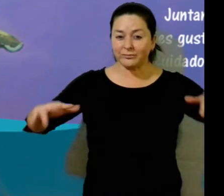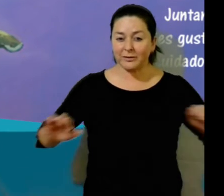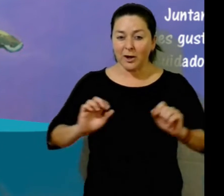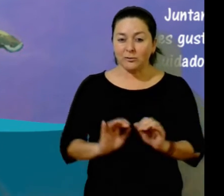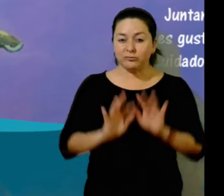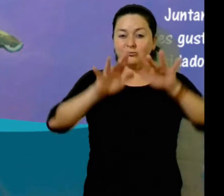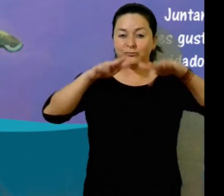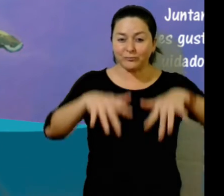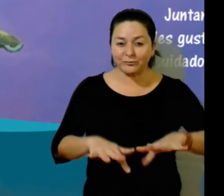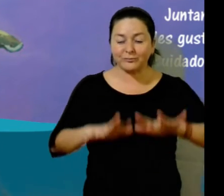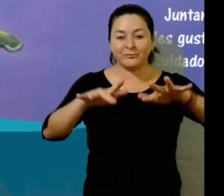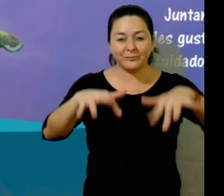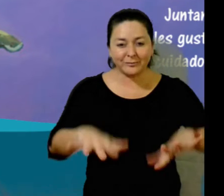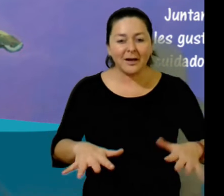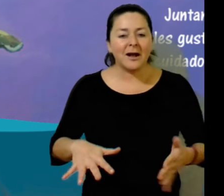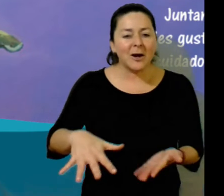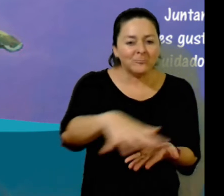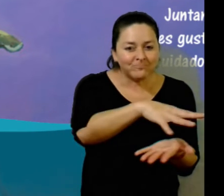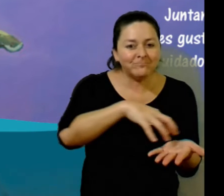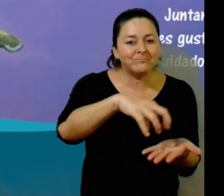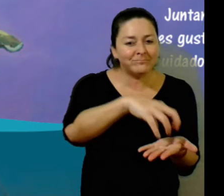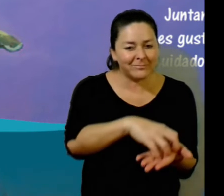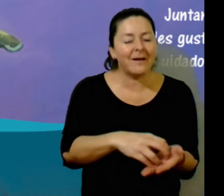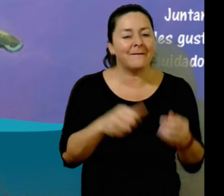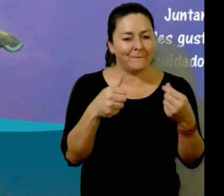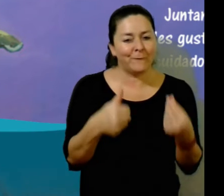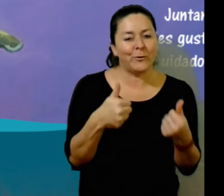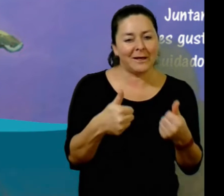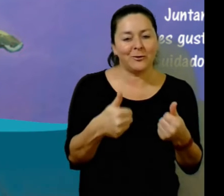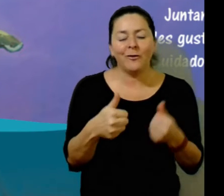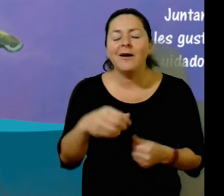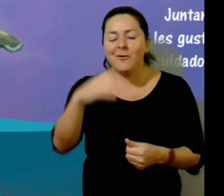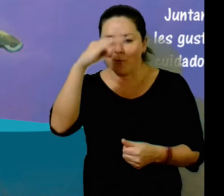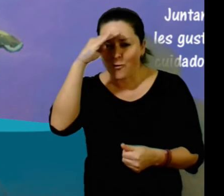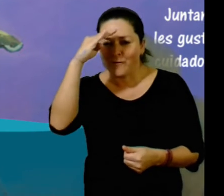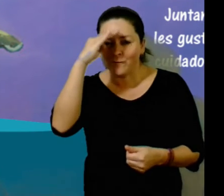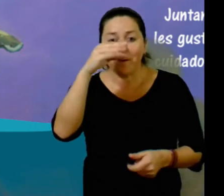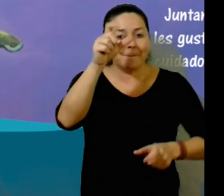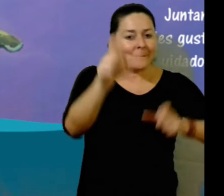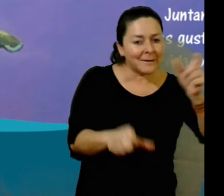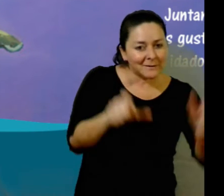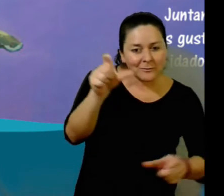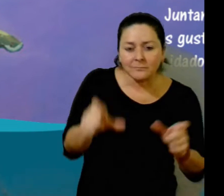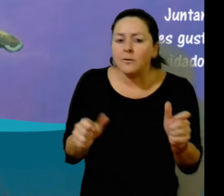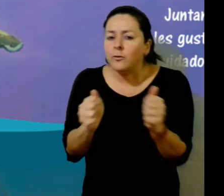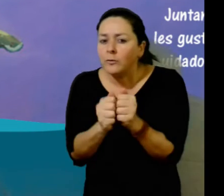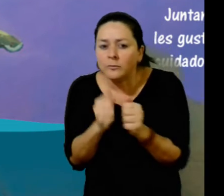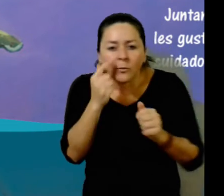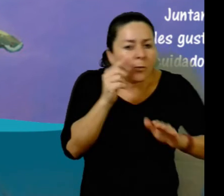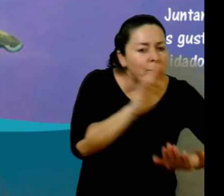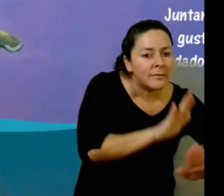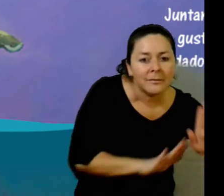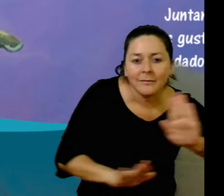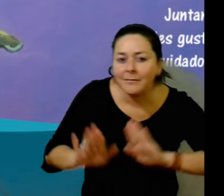continue with their solitary lives. They put their fins together one last time and follow their favorite